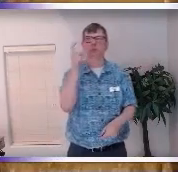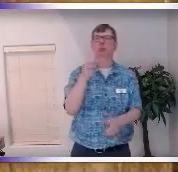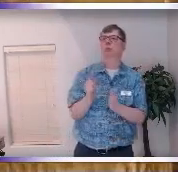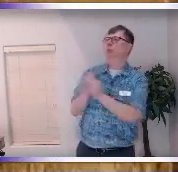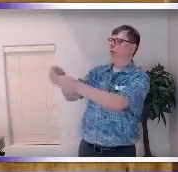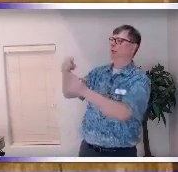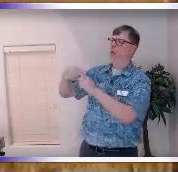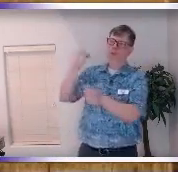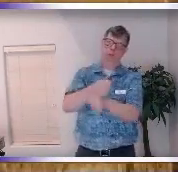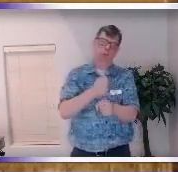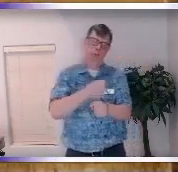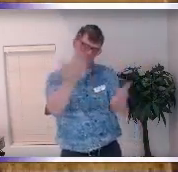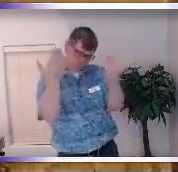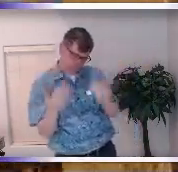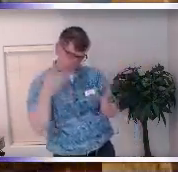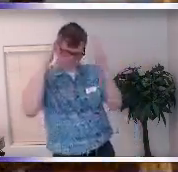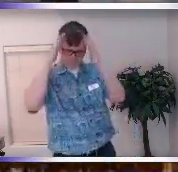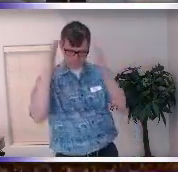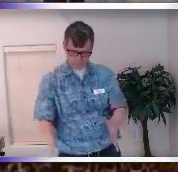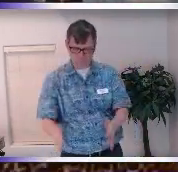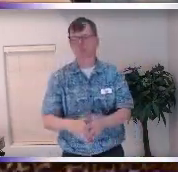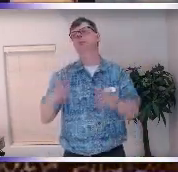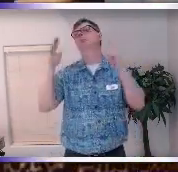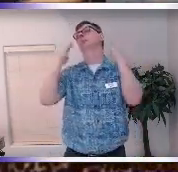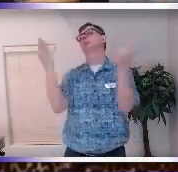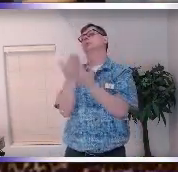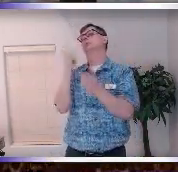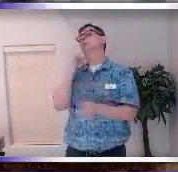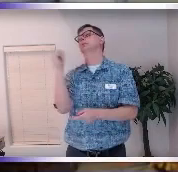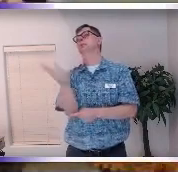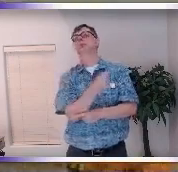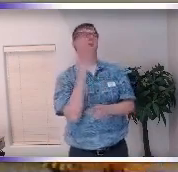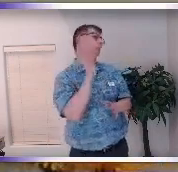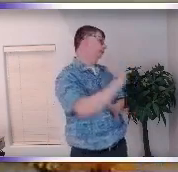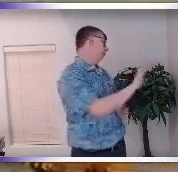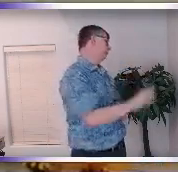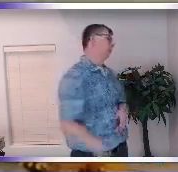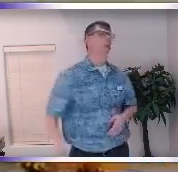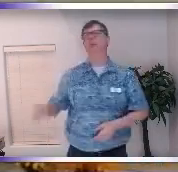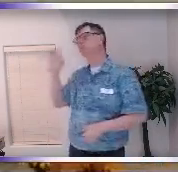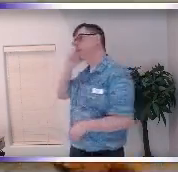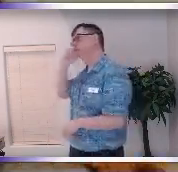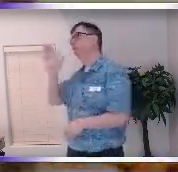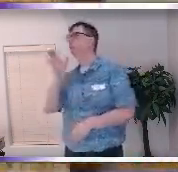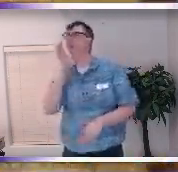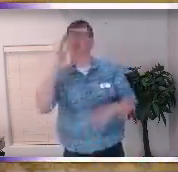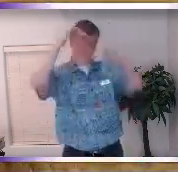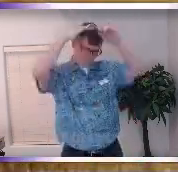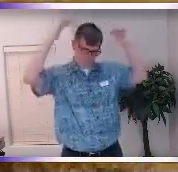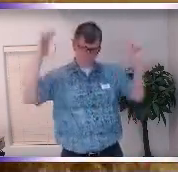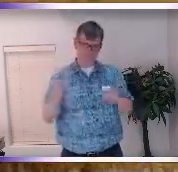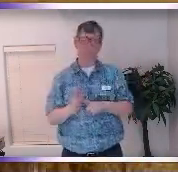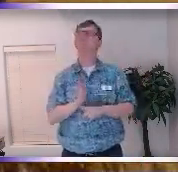we get to bring a positive mental attitude to the work that we're at so when I heard mother mirror say you know do it as